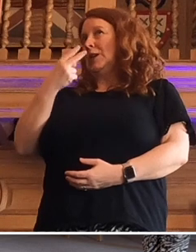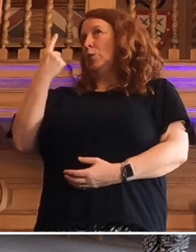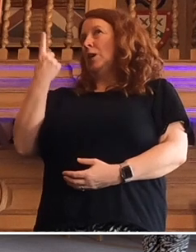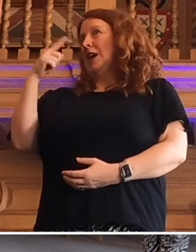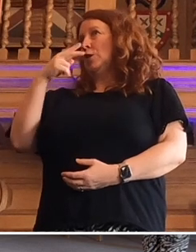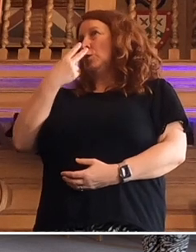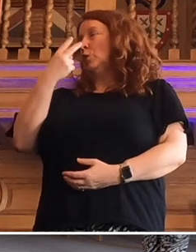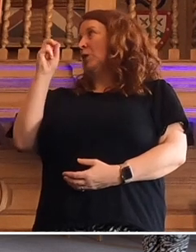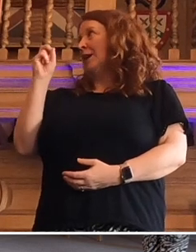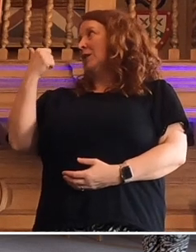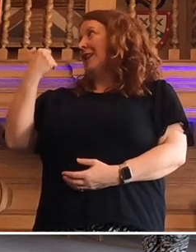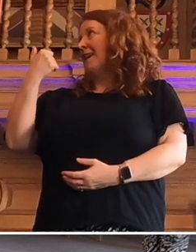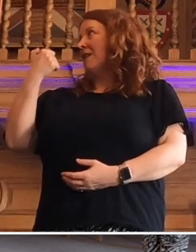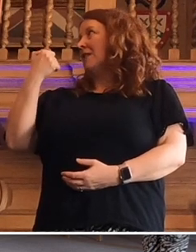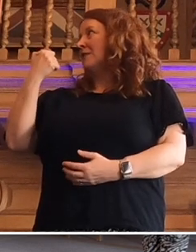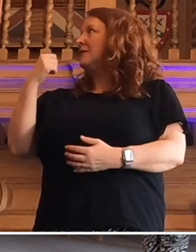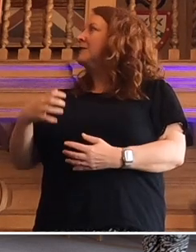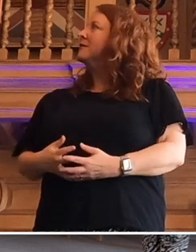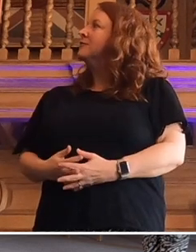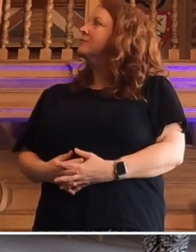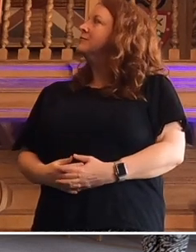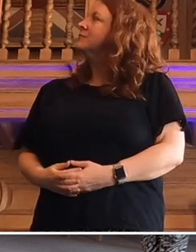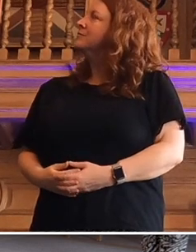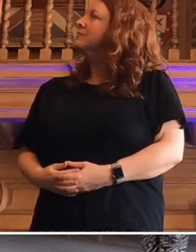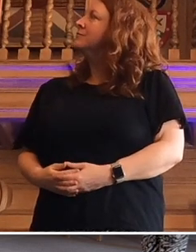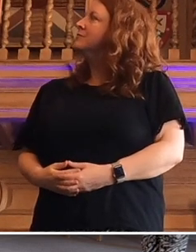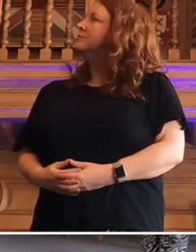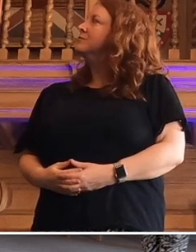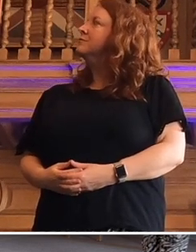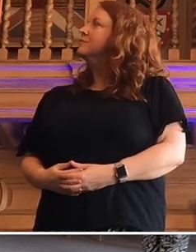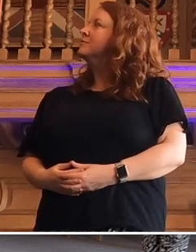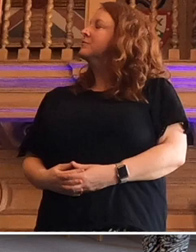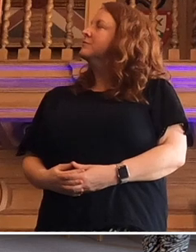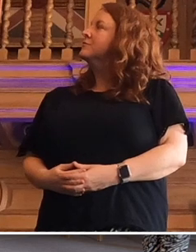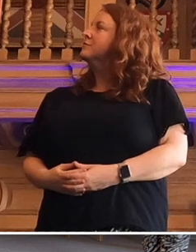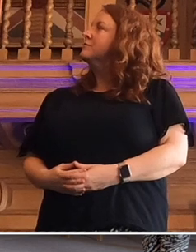then there are changes.